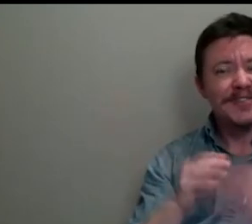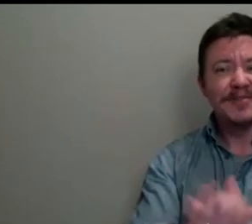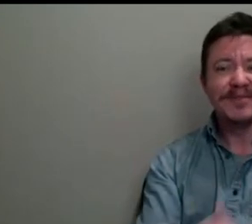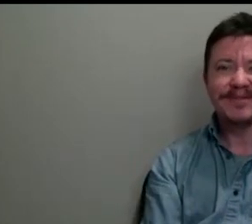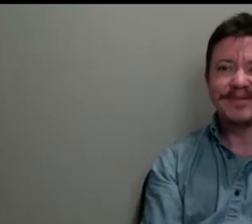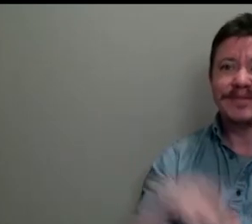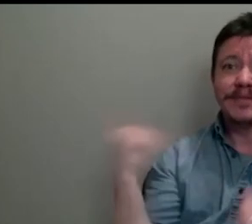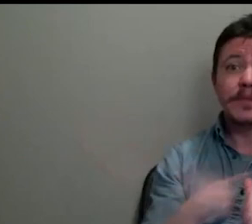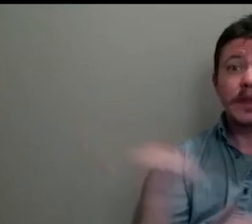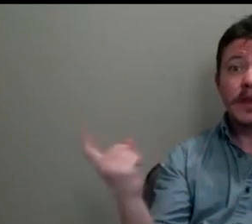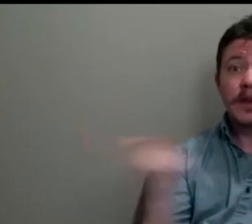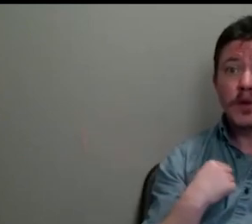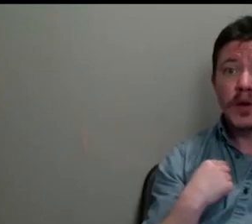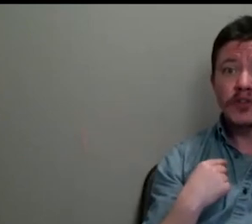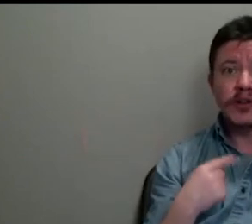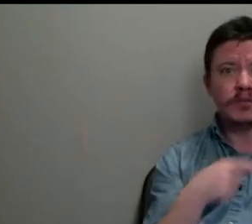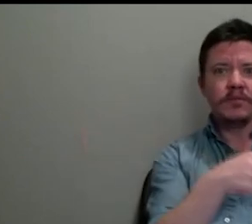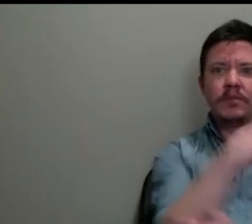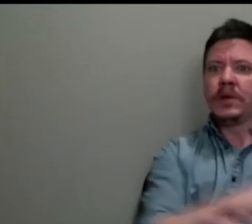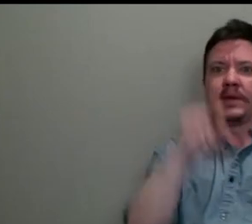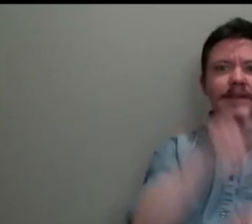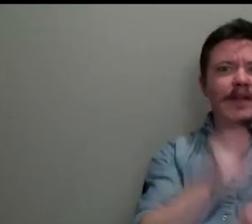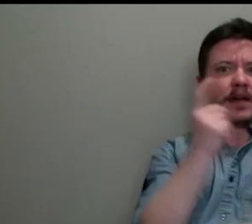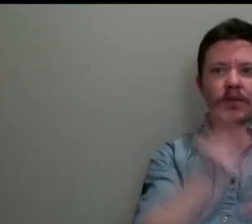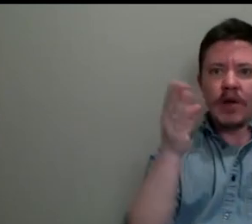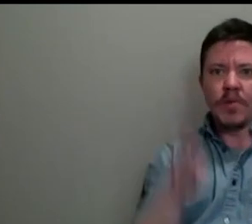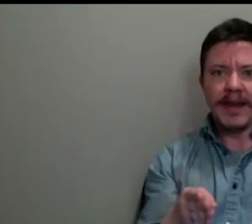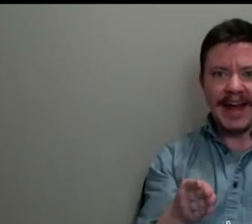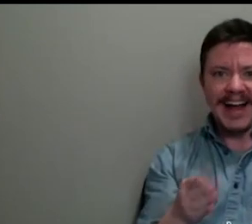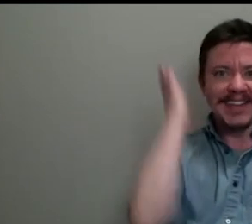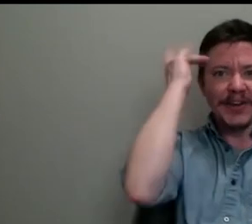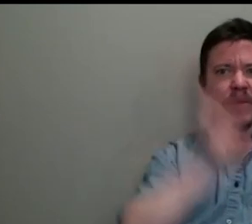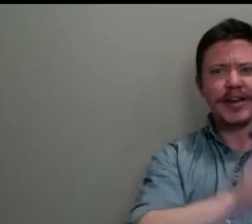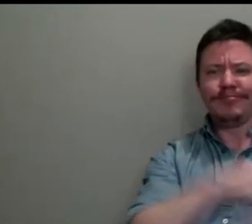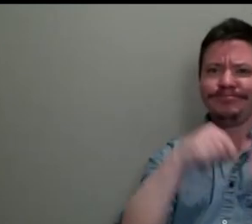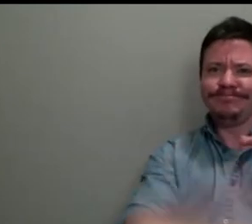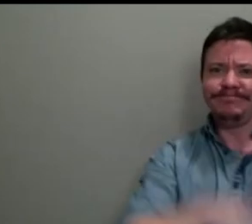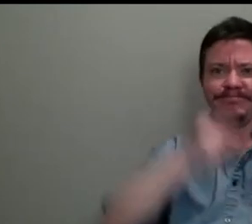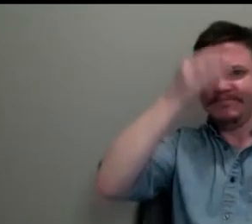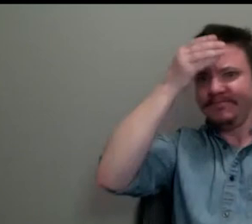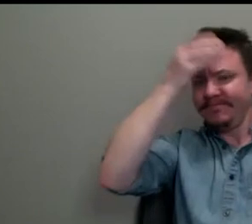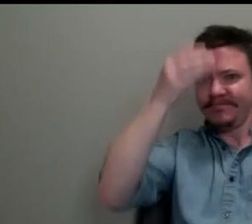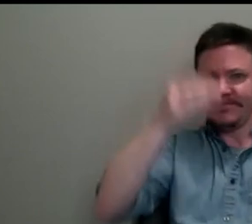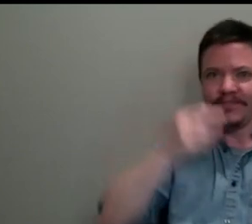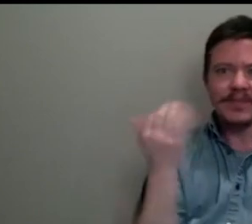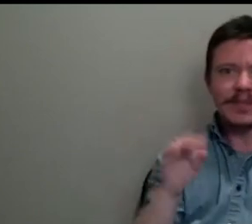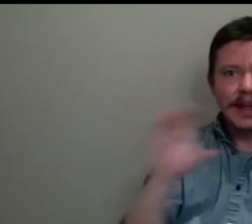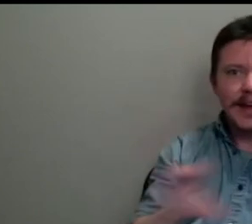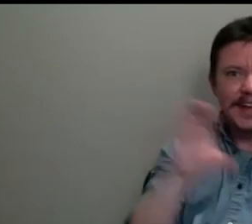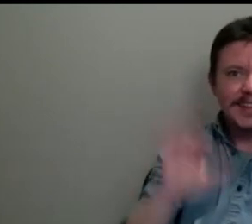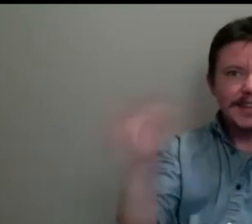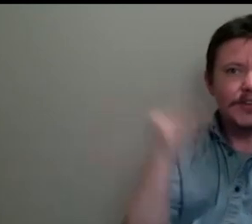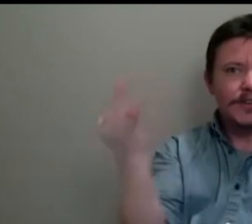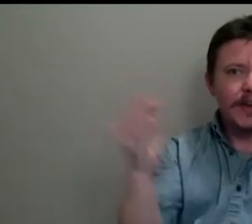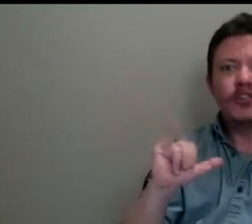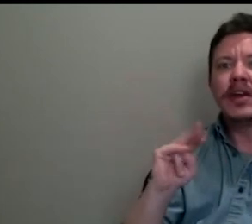And this first one, you are exactly the right woman to ask, because of your great experience with the French 19th century interior, not just with the